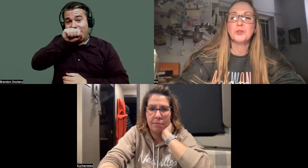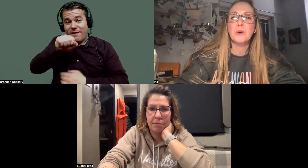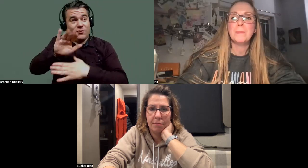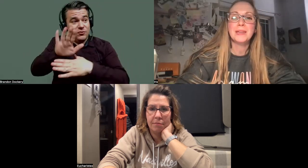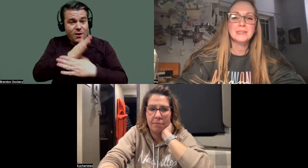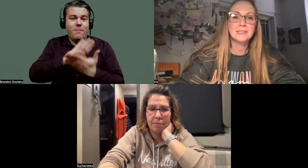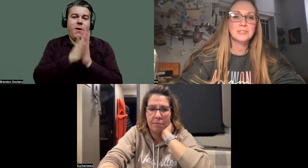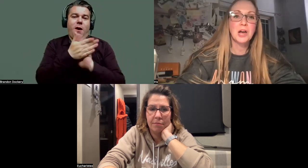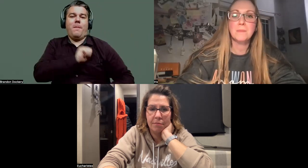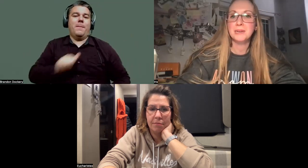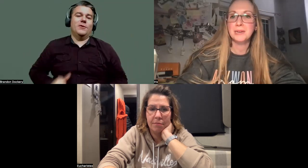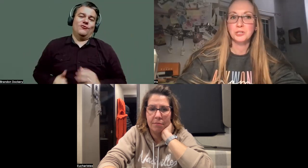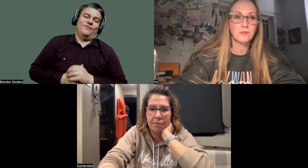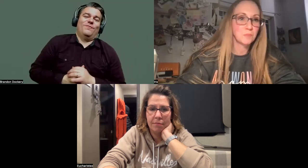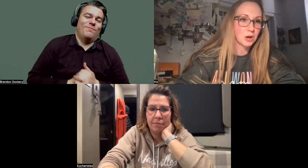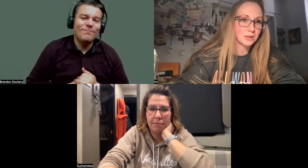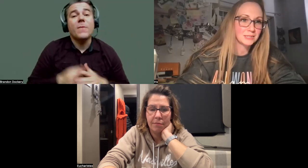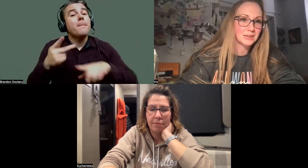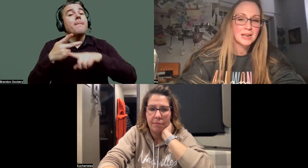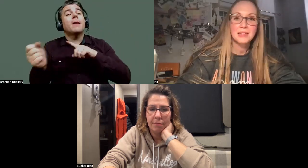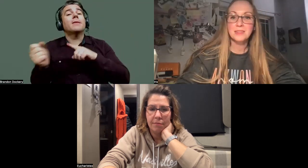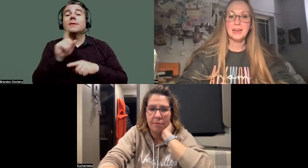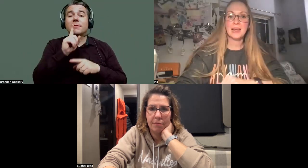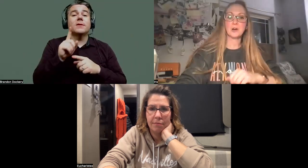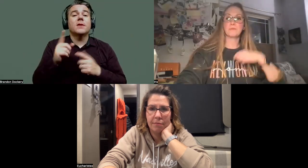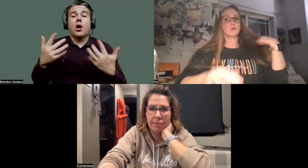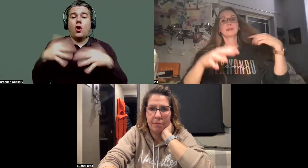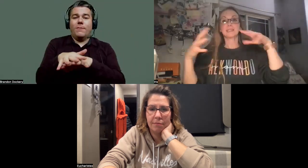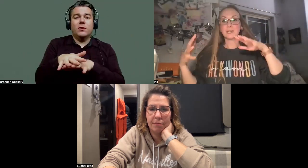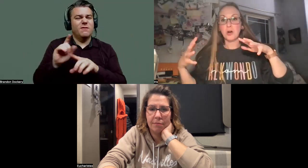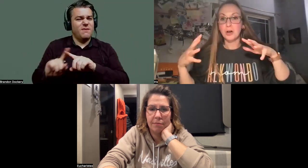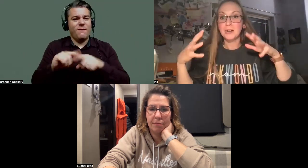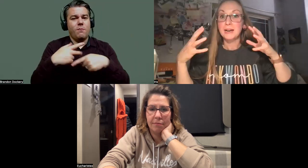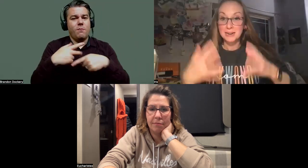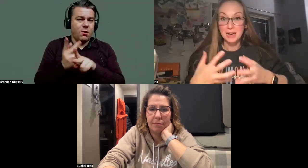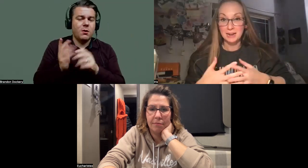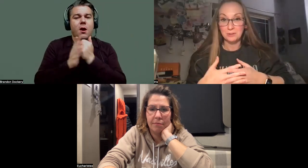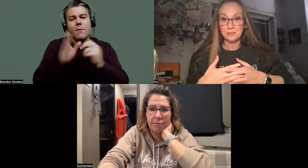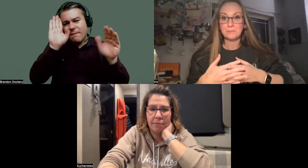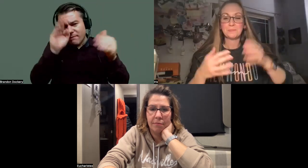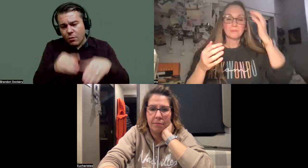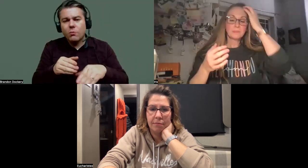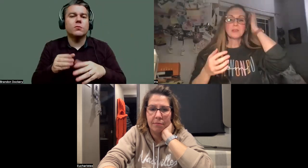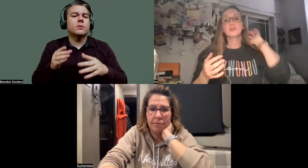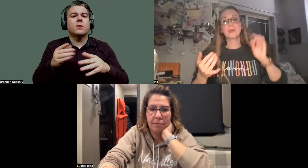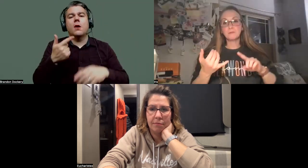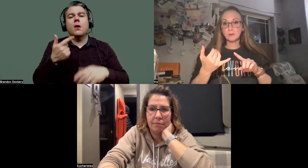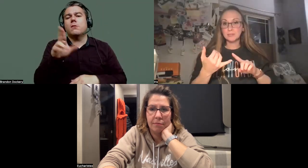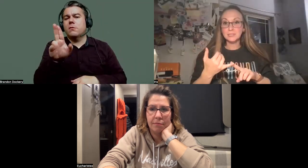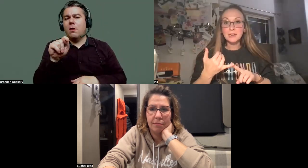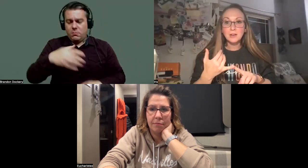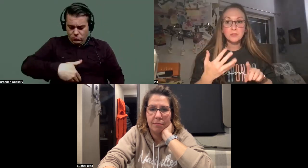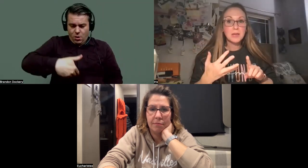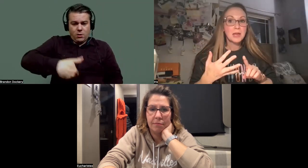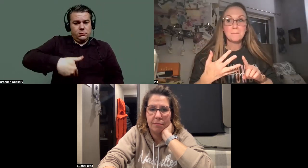So Plexus is a combination of products that help focus in on gut health. Their main